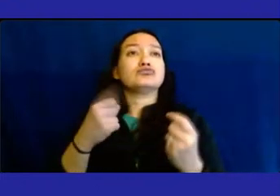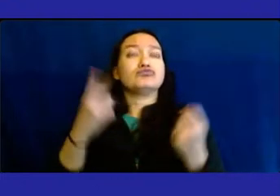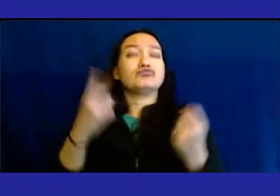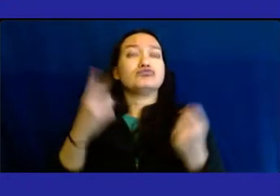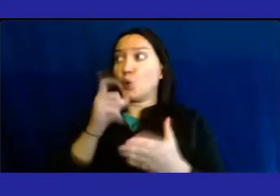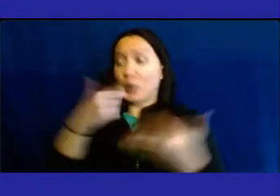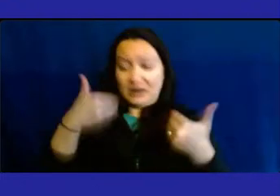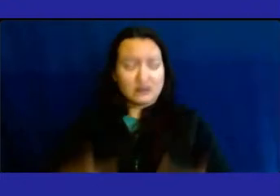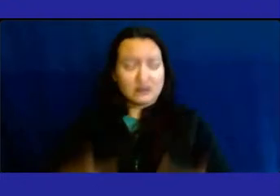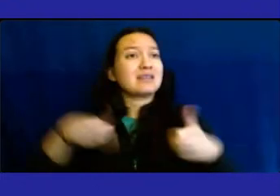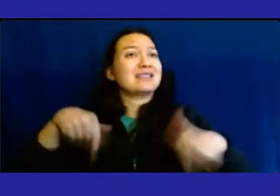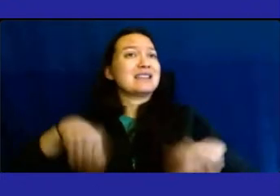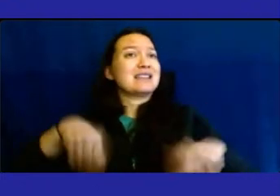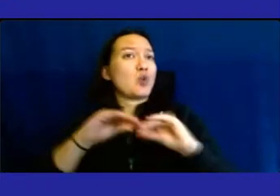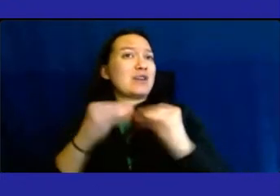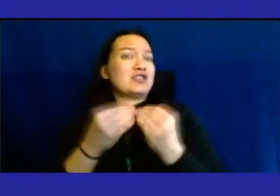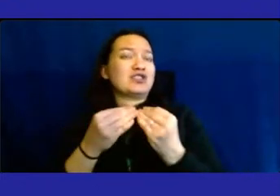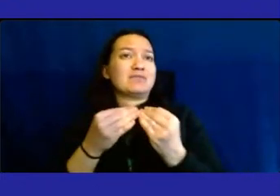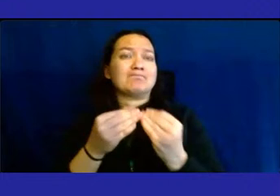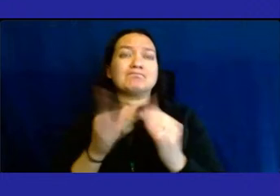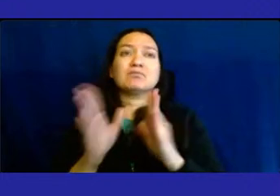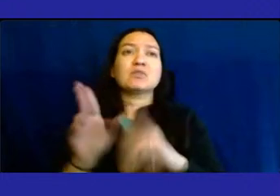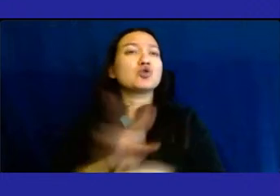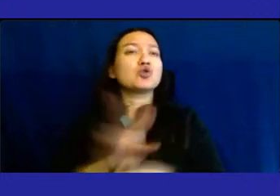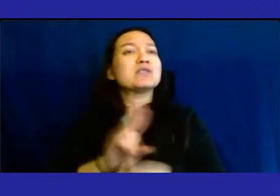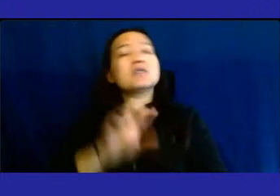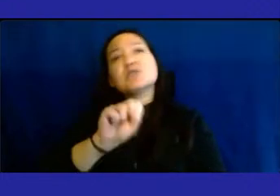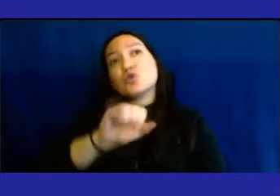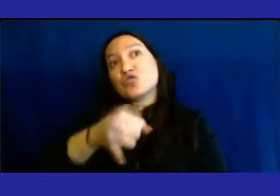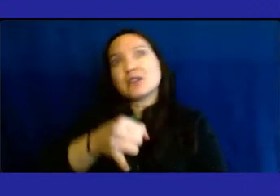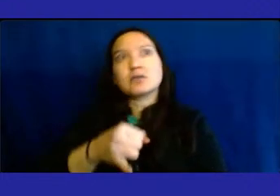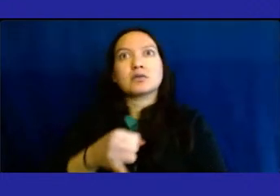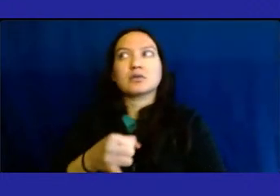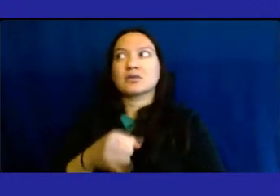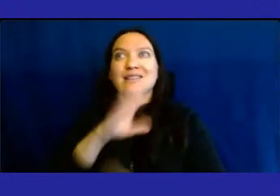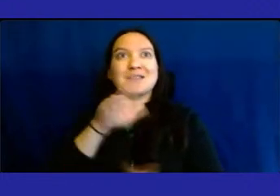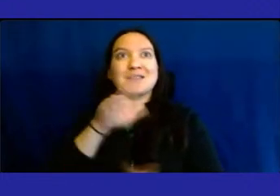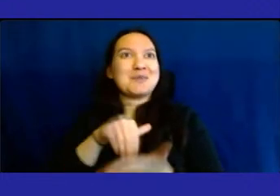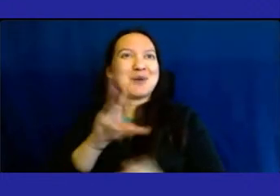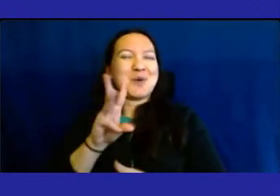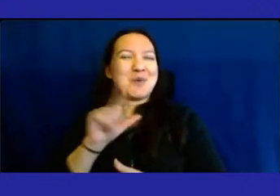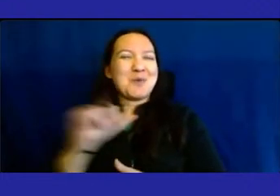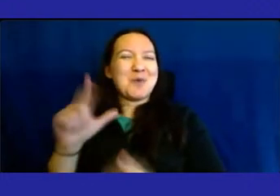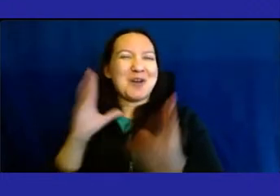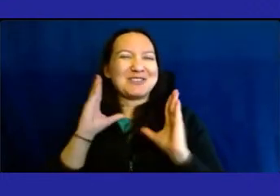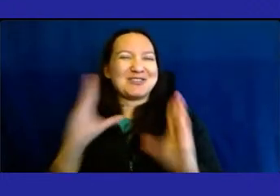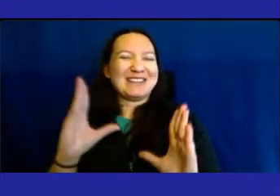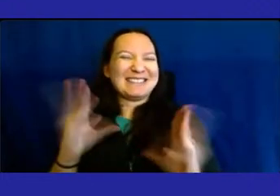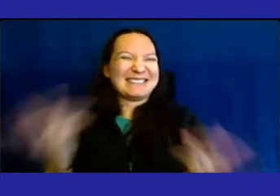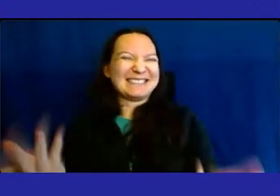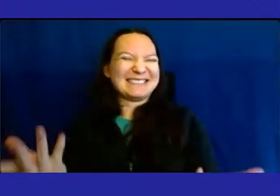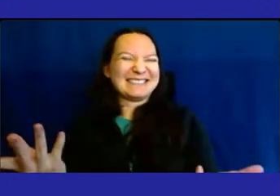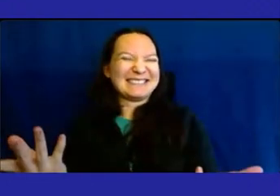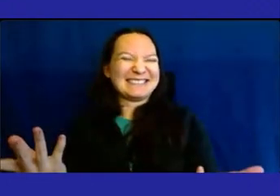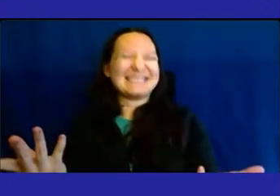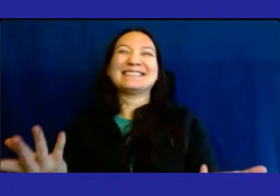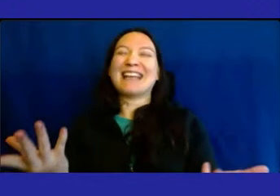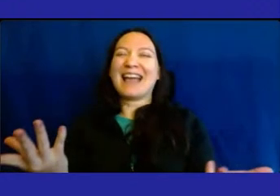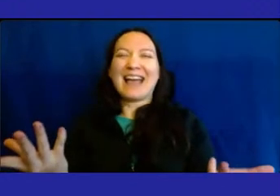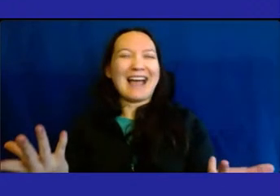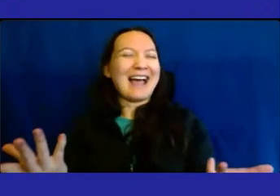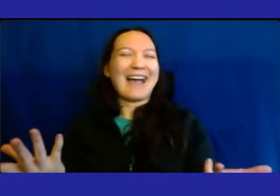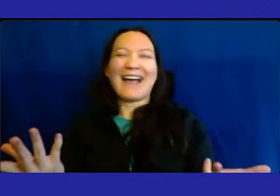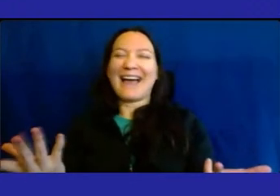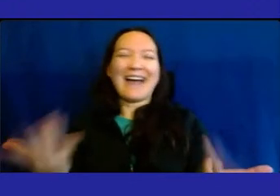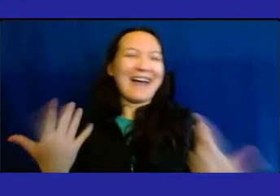is an organization that channels social justice, and we're in the middle of Wall Street, which is market justice. So I'm certainly